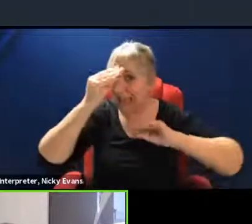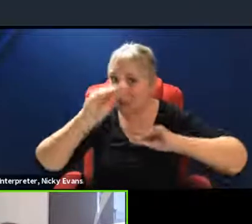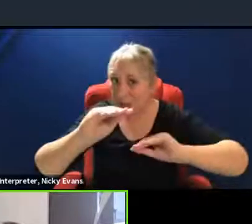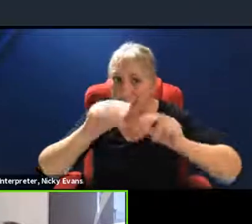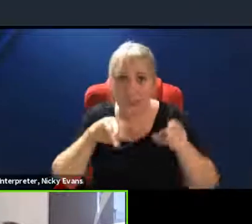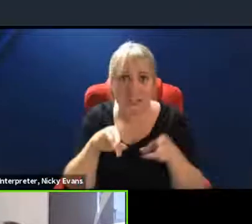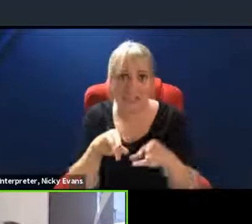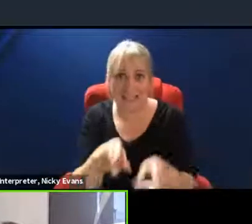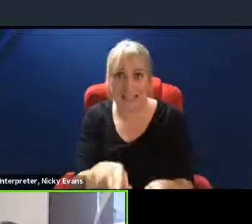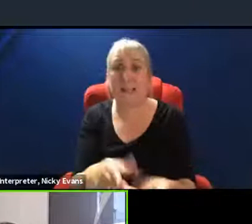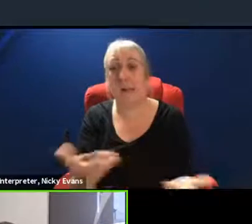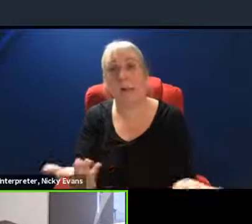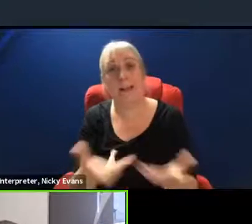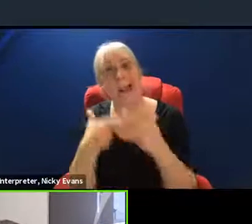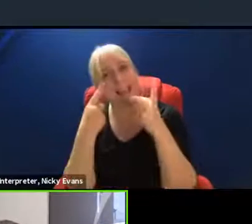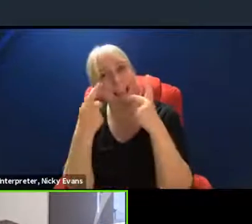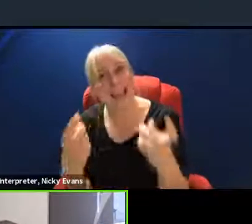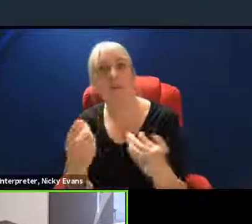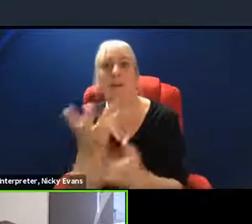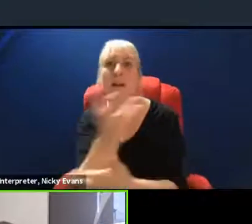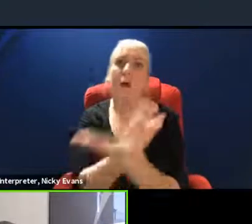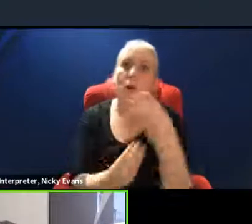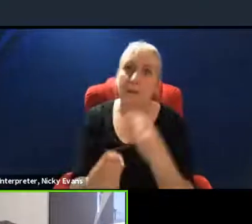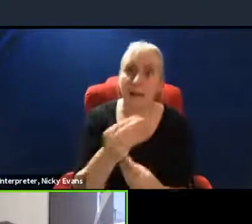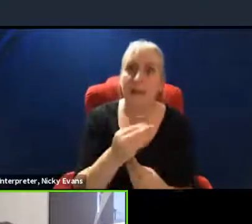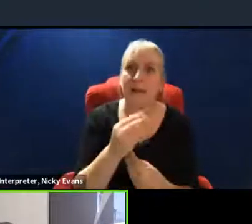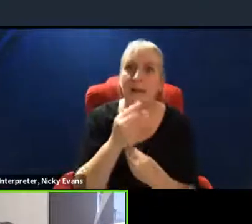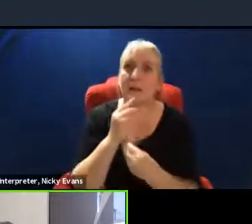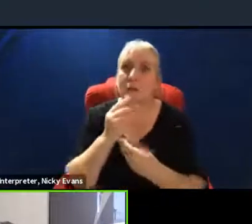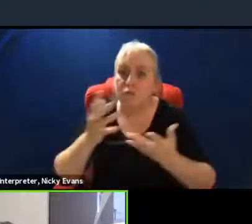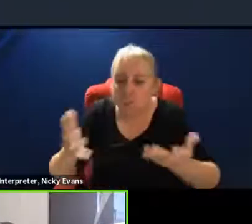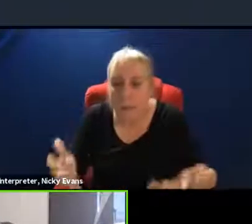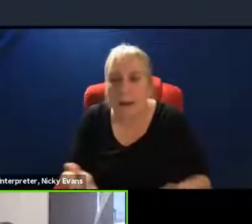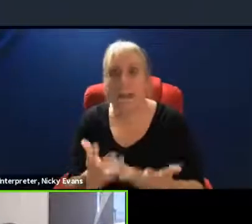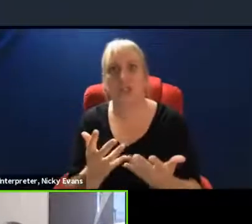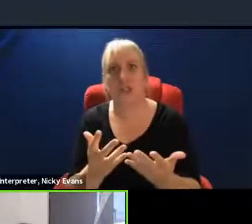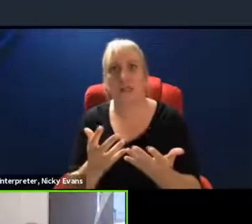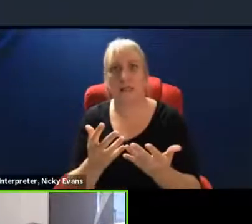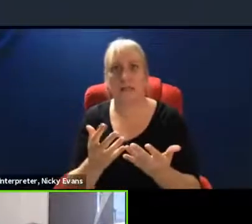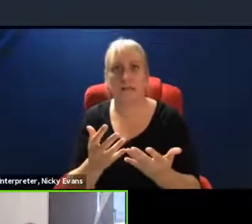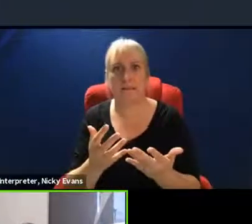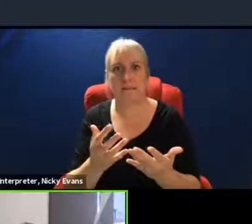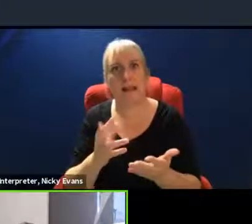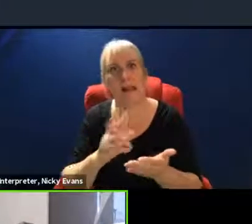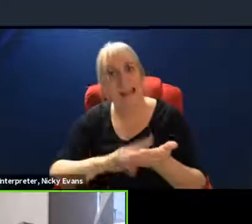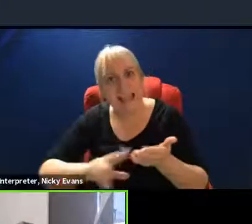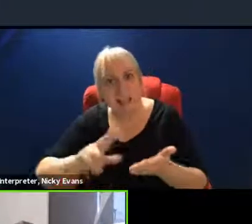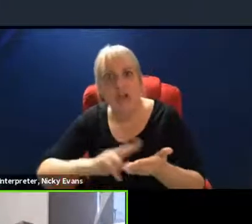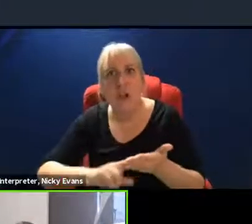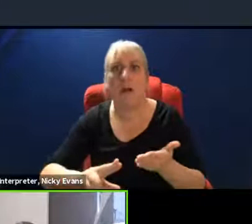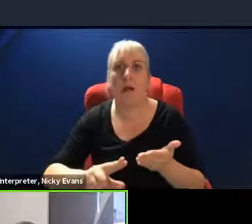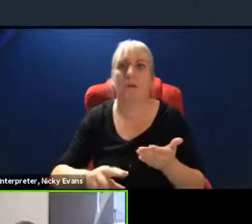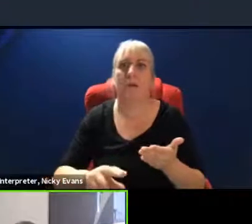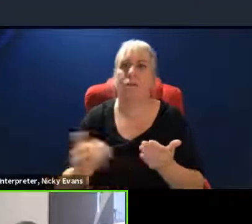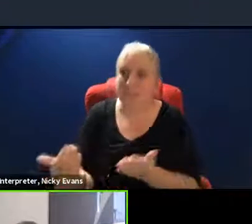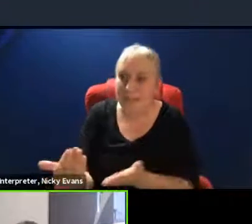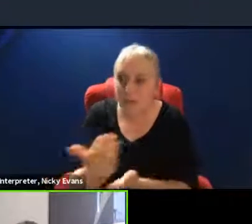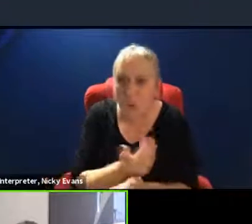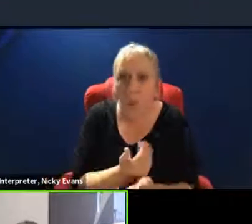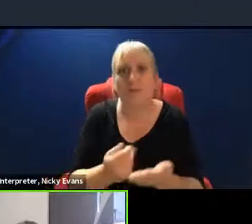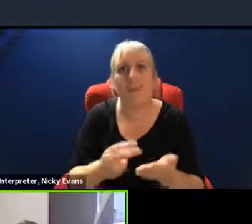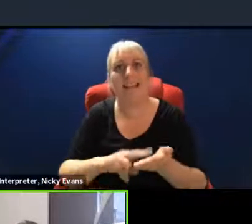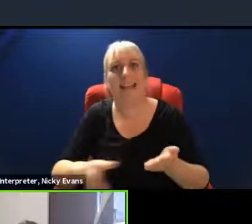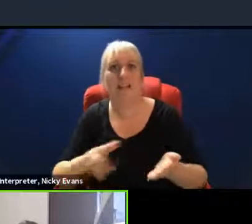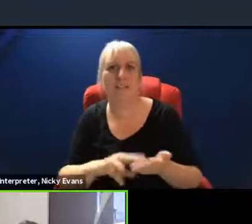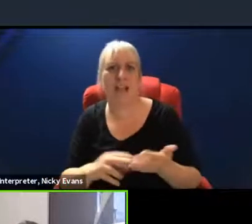economy, replenishing nature, restoring nature. And how do we get our food? How do we produce our food